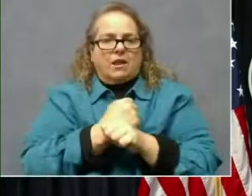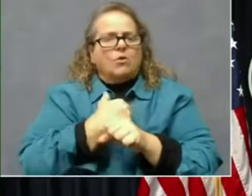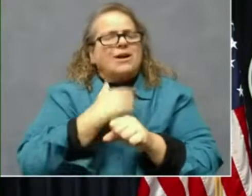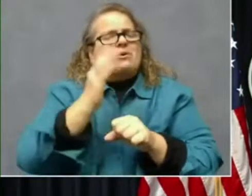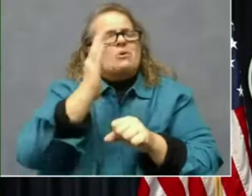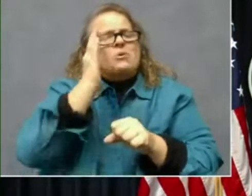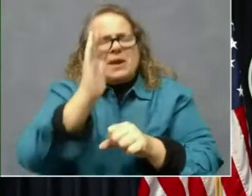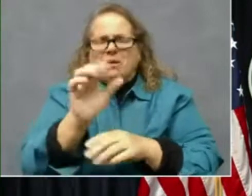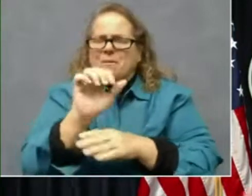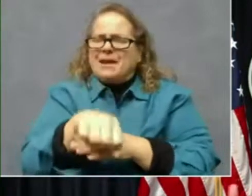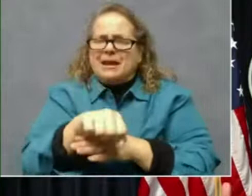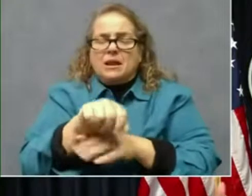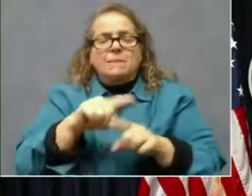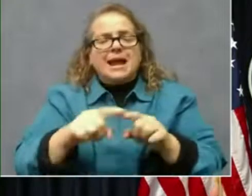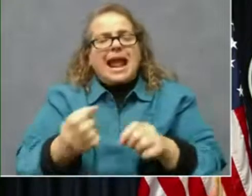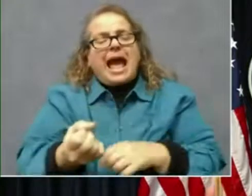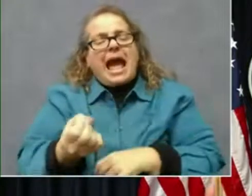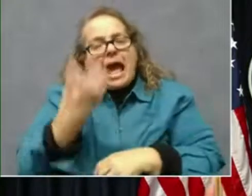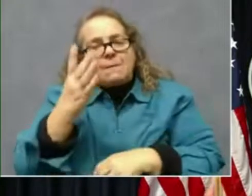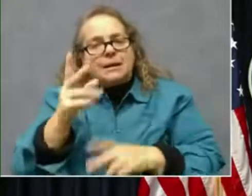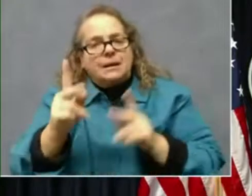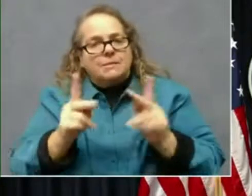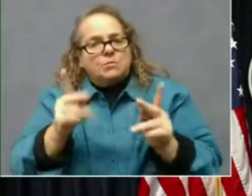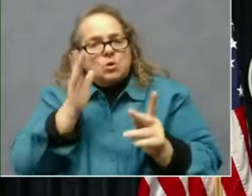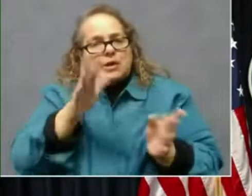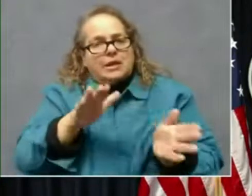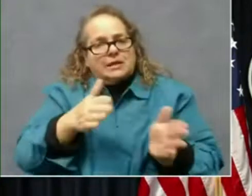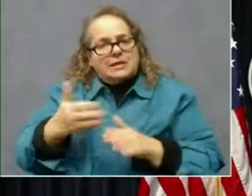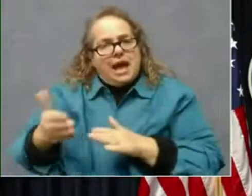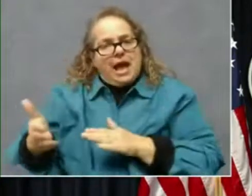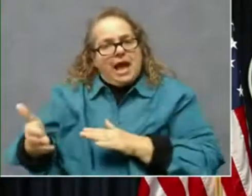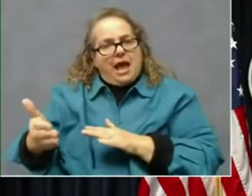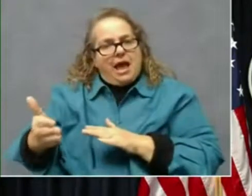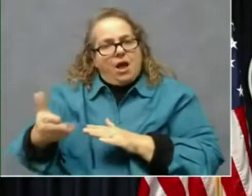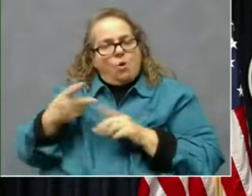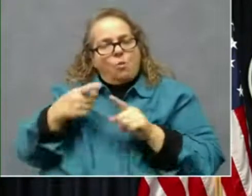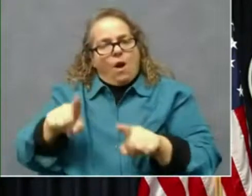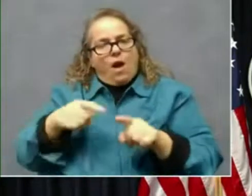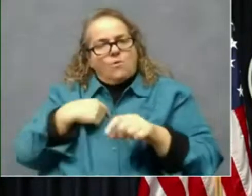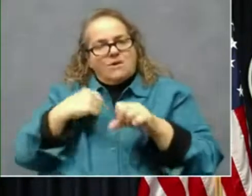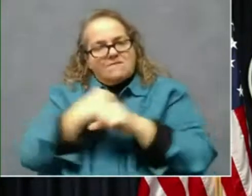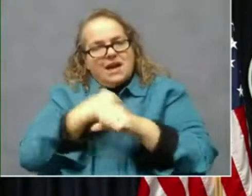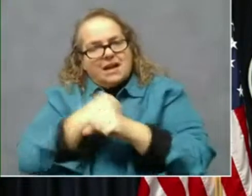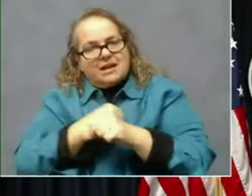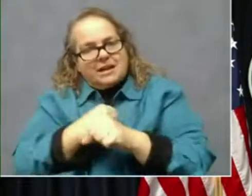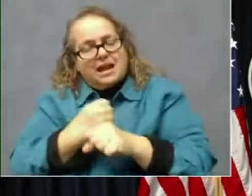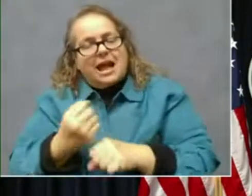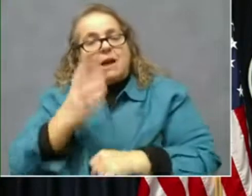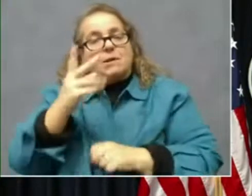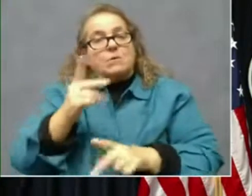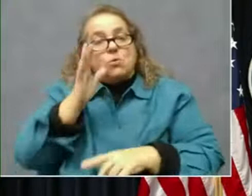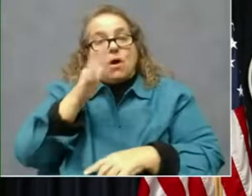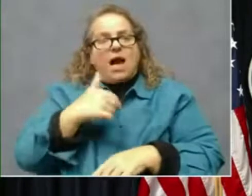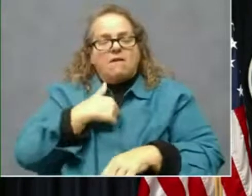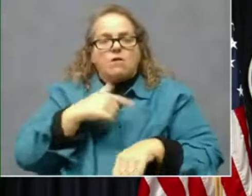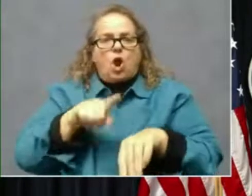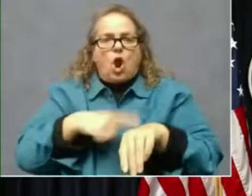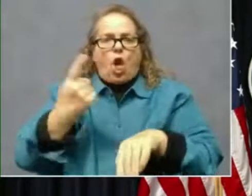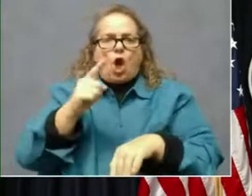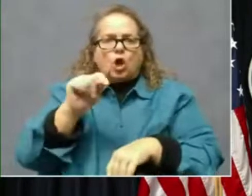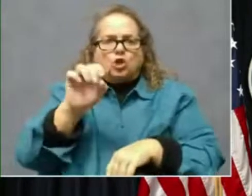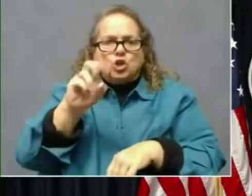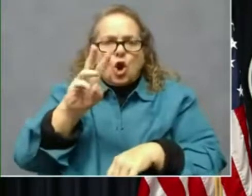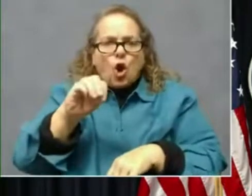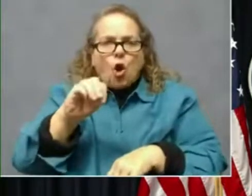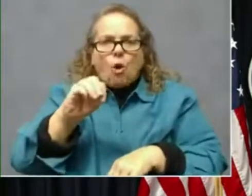along the way. How many people are going to have long-term symptoms and complications and difficulties coming out of it. How many